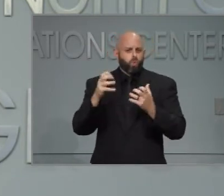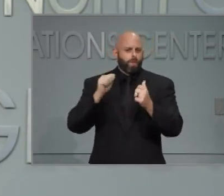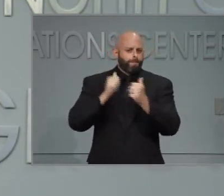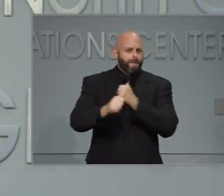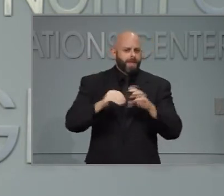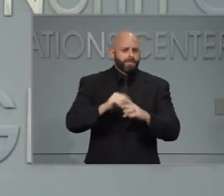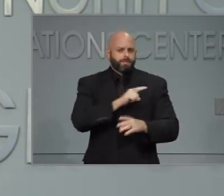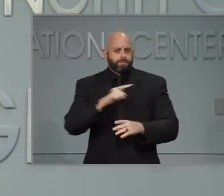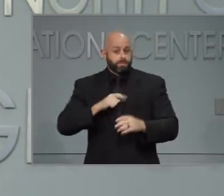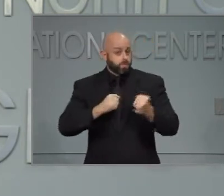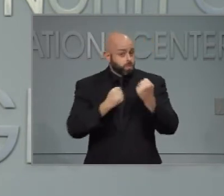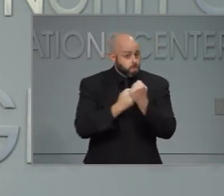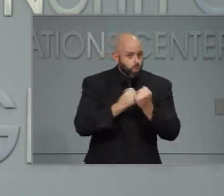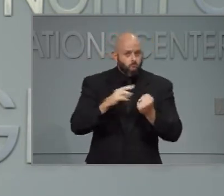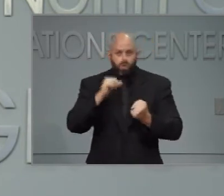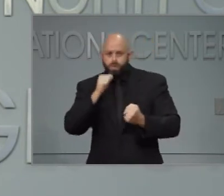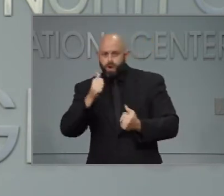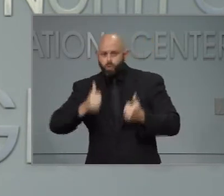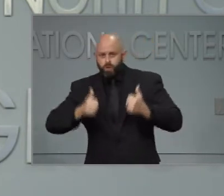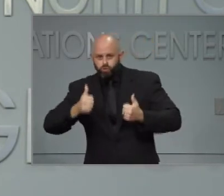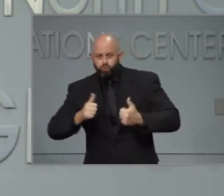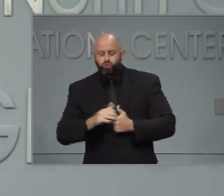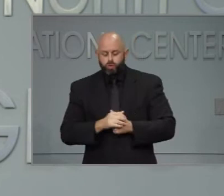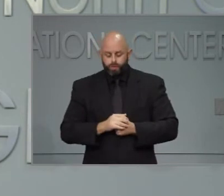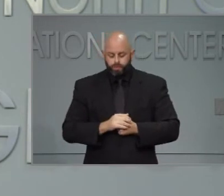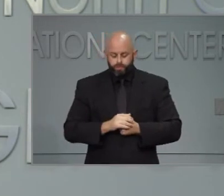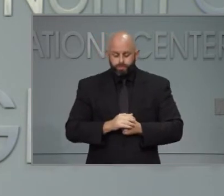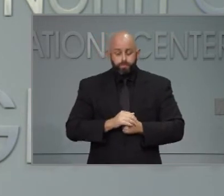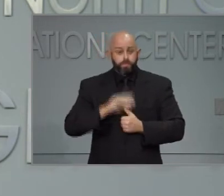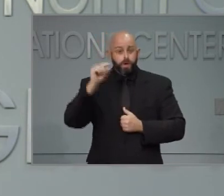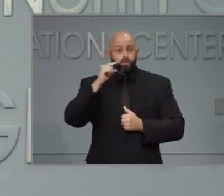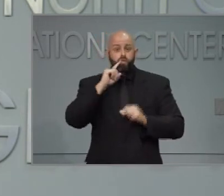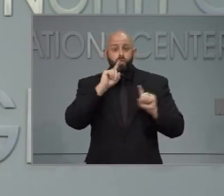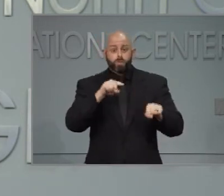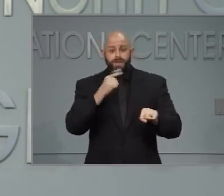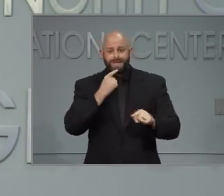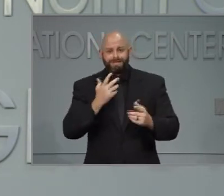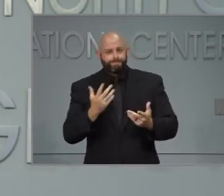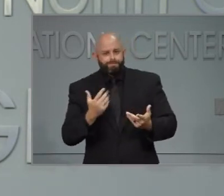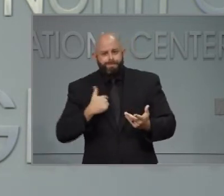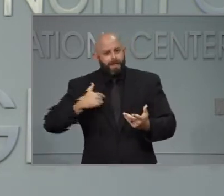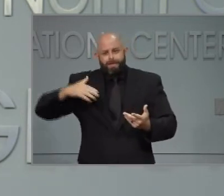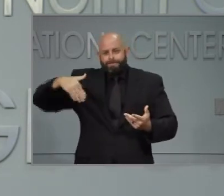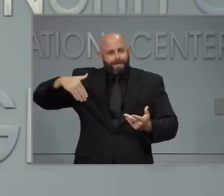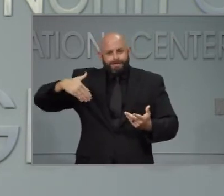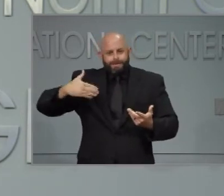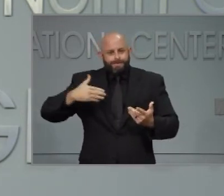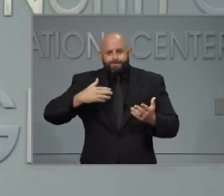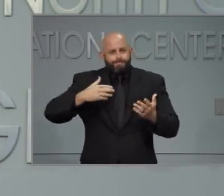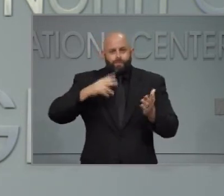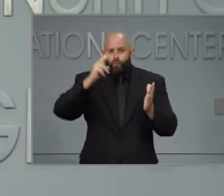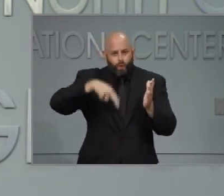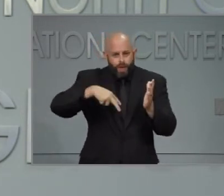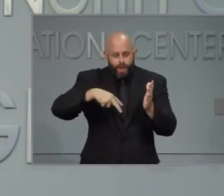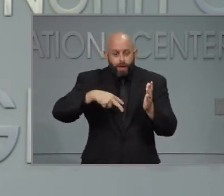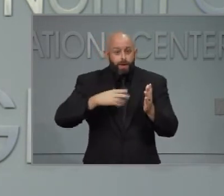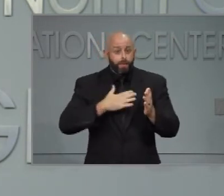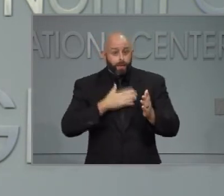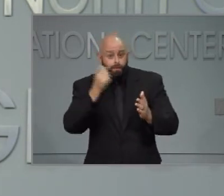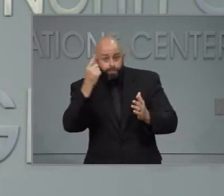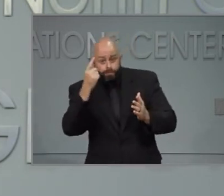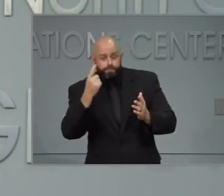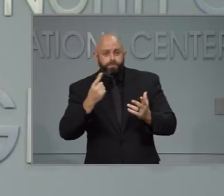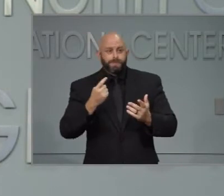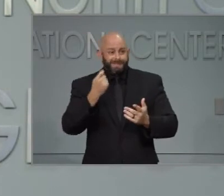for it. Thank you. I haven't seen anything at all about it, Gary. I understand they unveiled it this afternoon. We will read it very